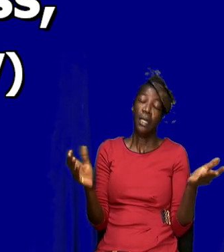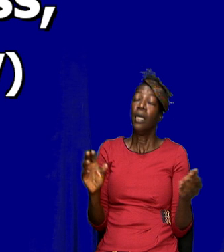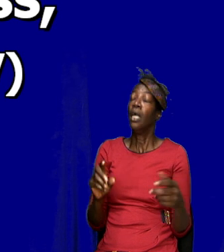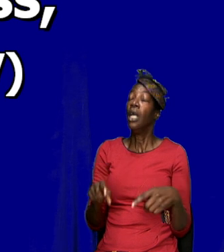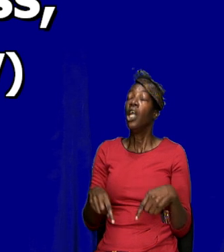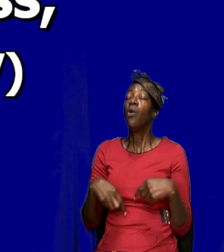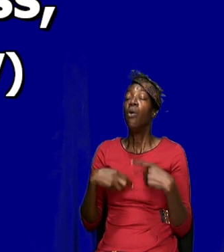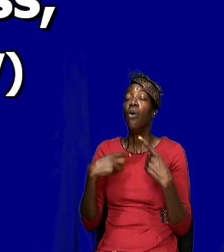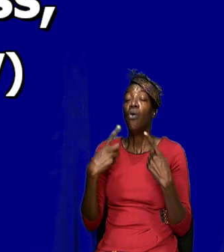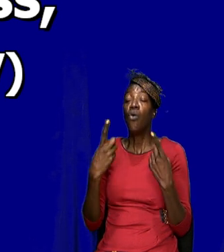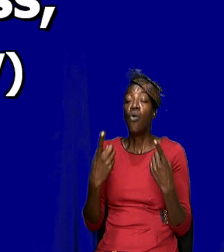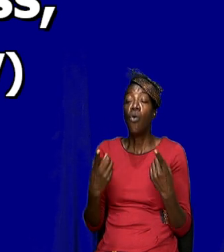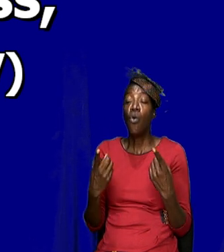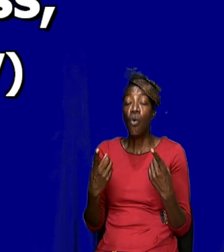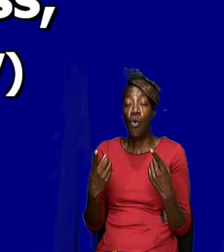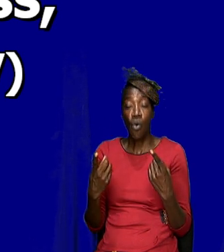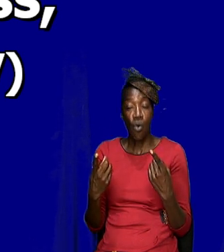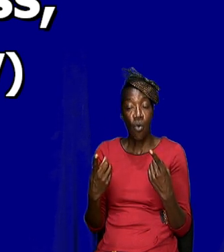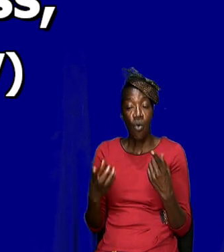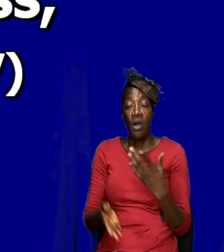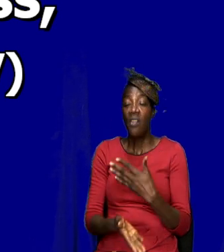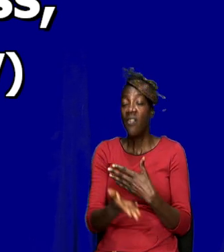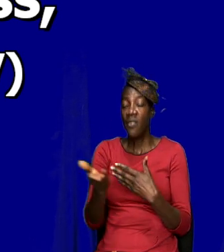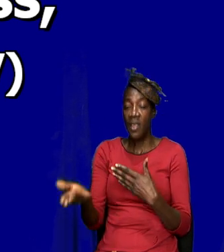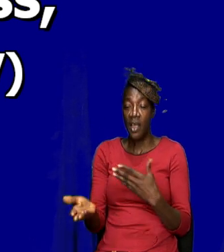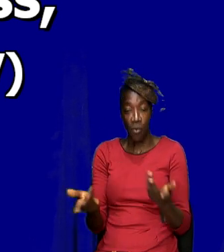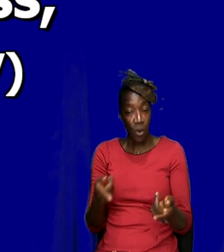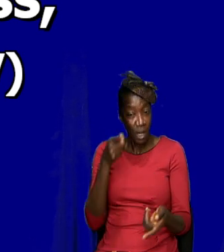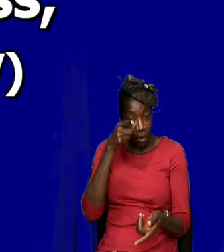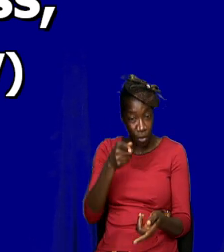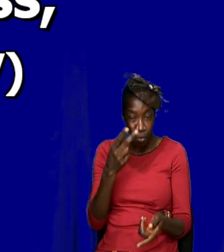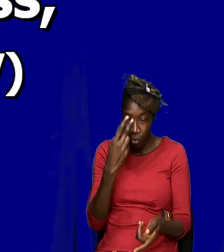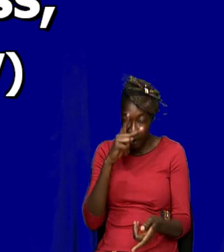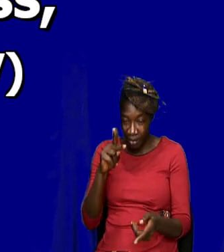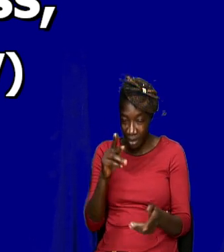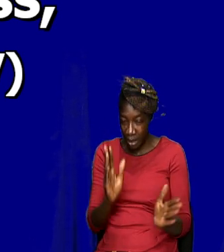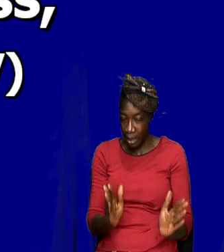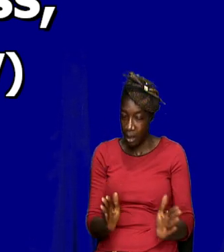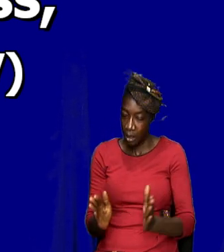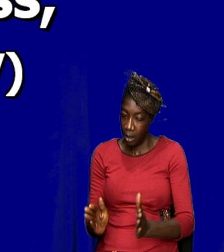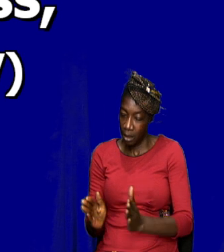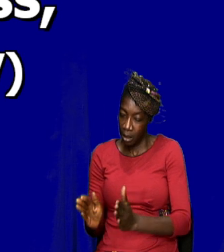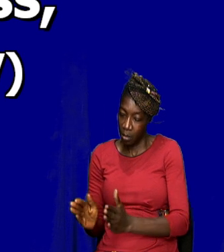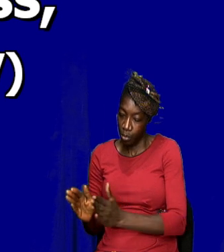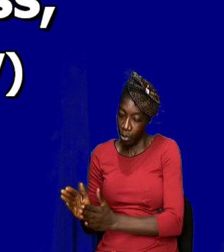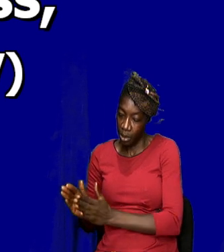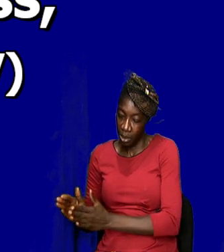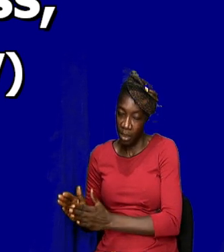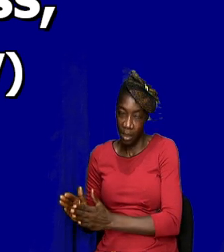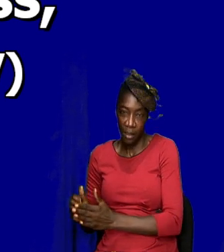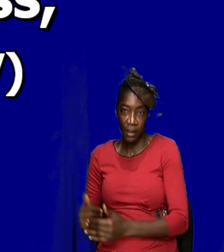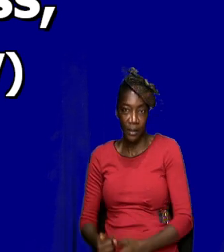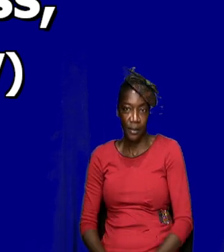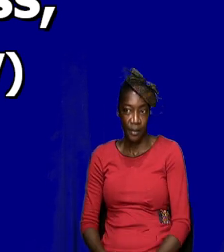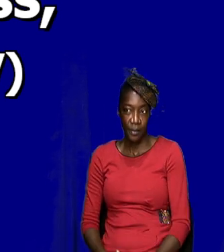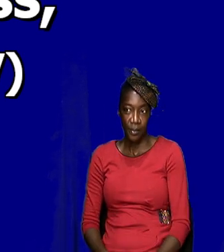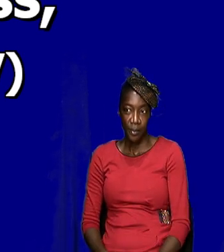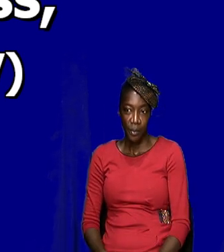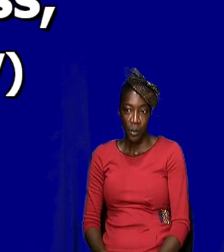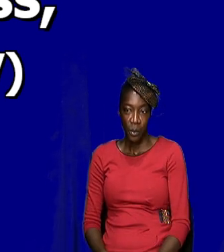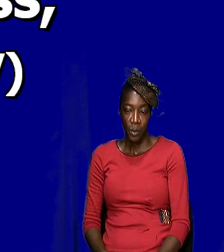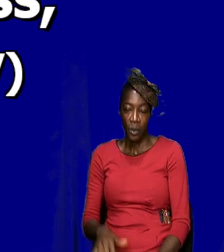visit back there. So I want you to see the pattern. As I said, I'm using a lot of scriptures because I want you to see